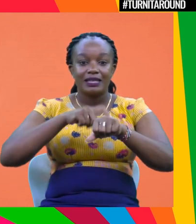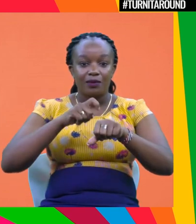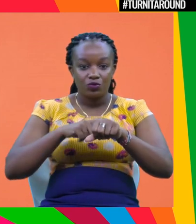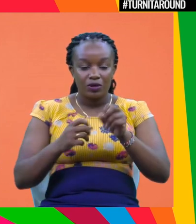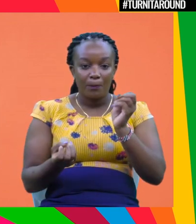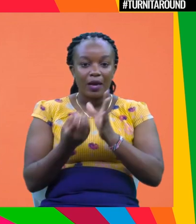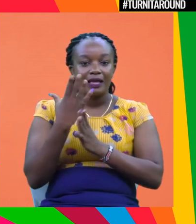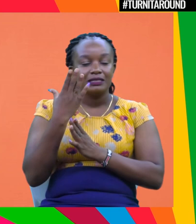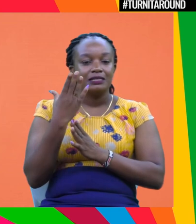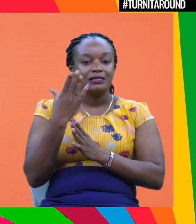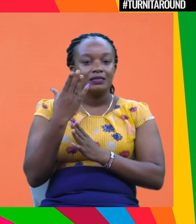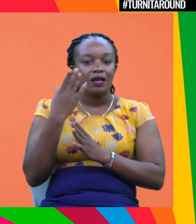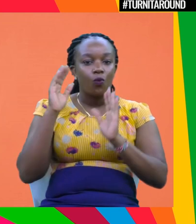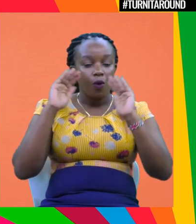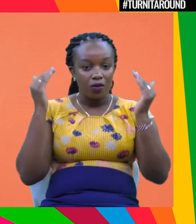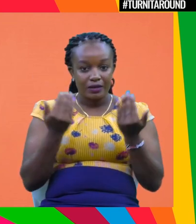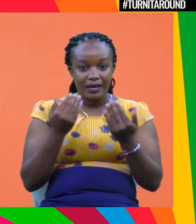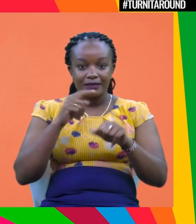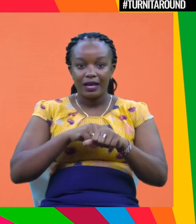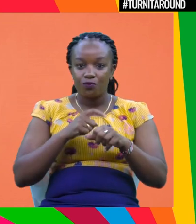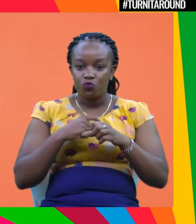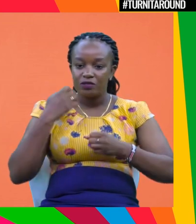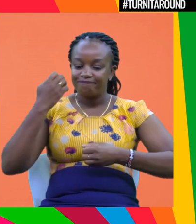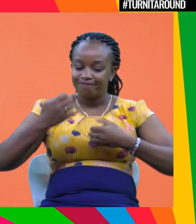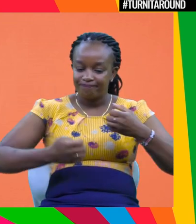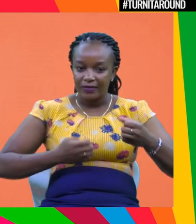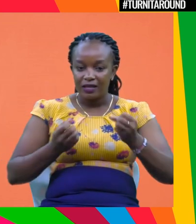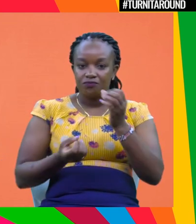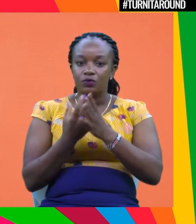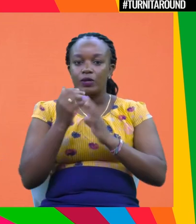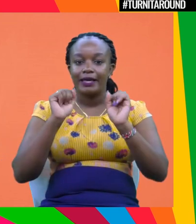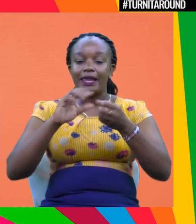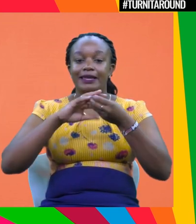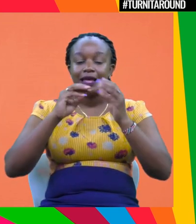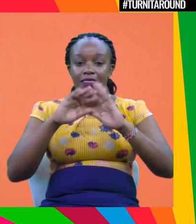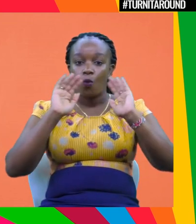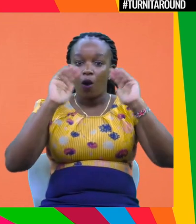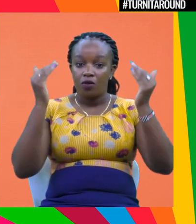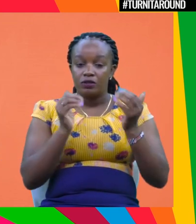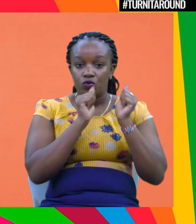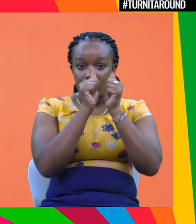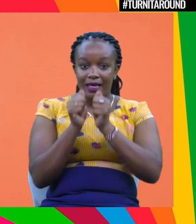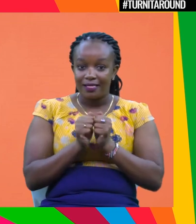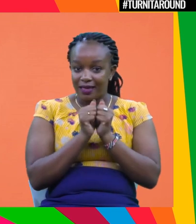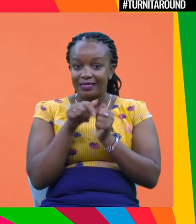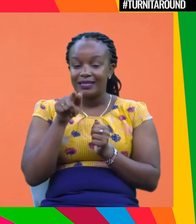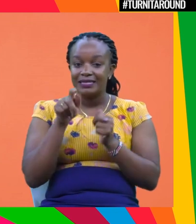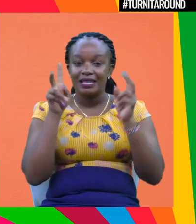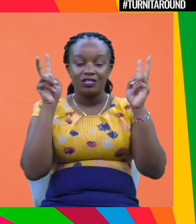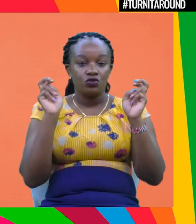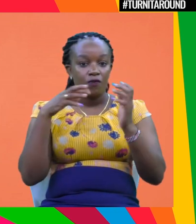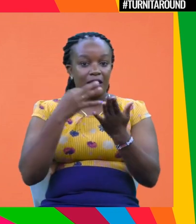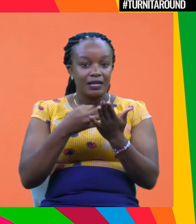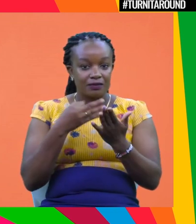to re-imagine the world. And the more we re-imagine, the more we can recreate the world together. And this is the matter